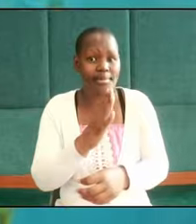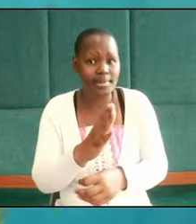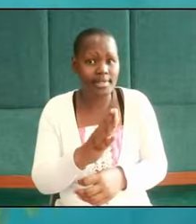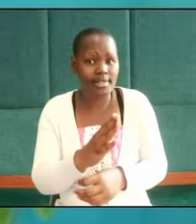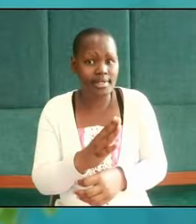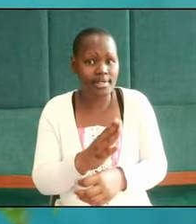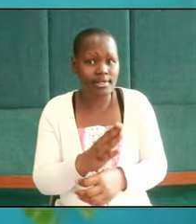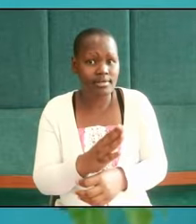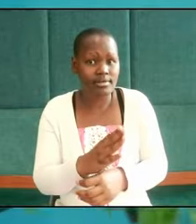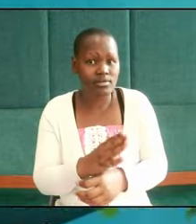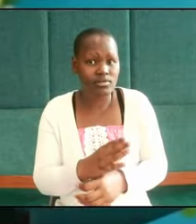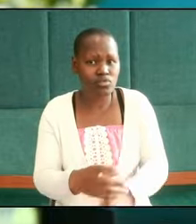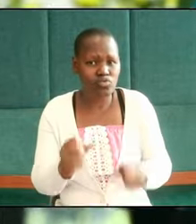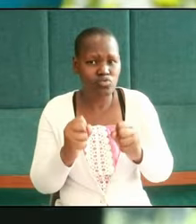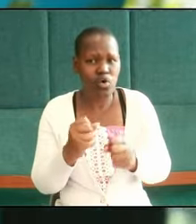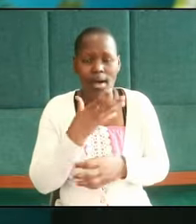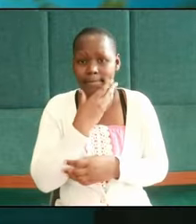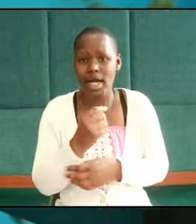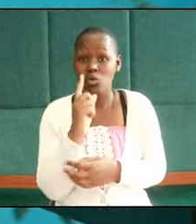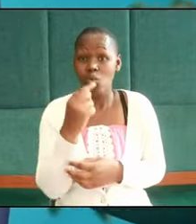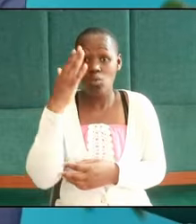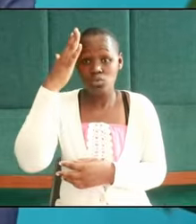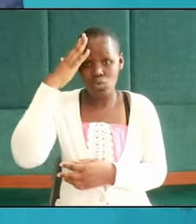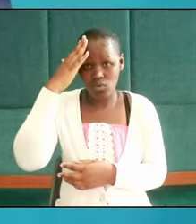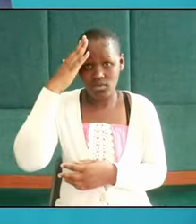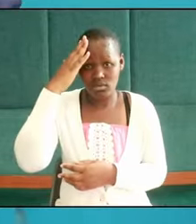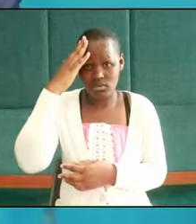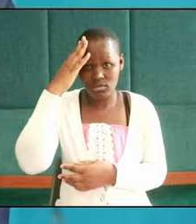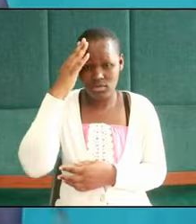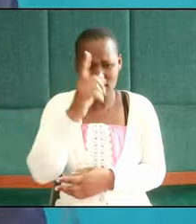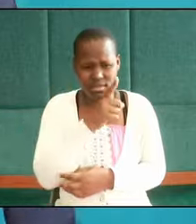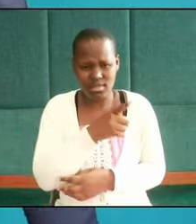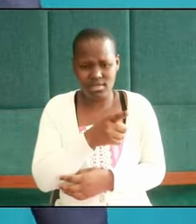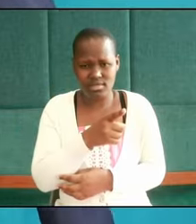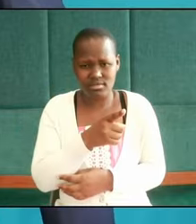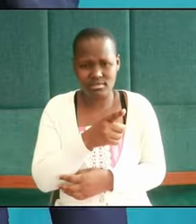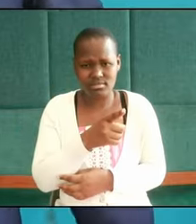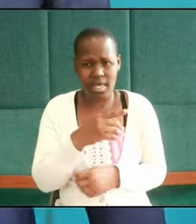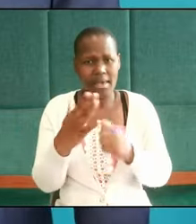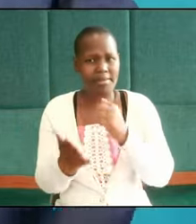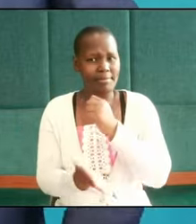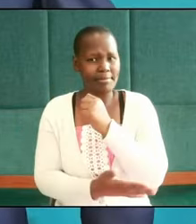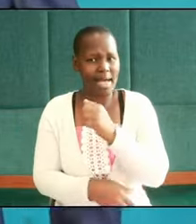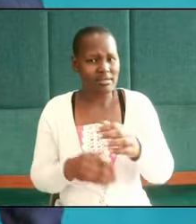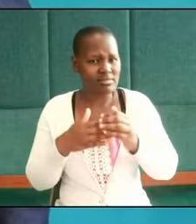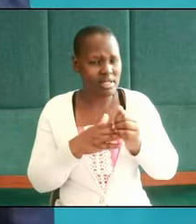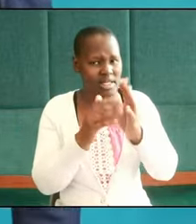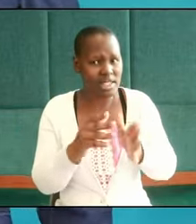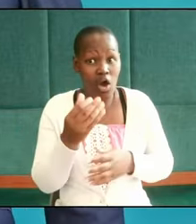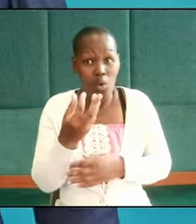a temperate young man who knows that this intoxicating liquor or